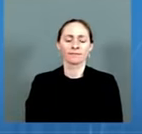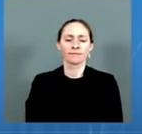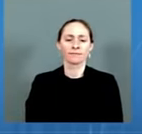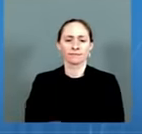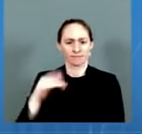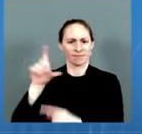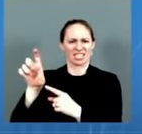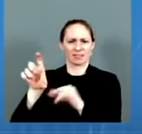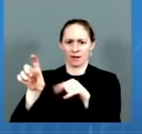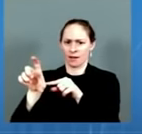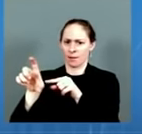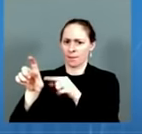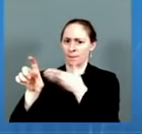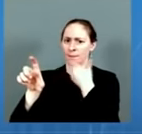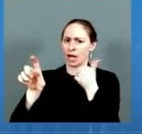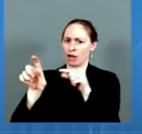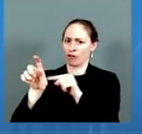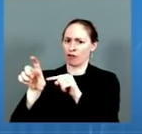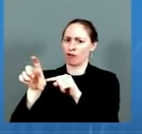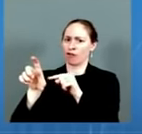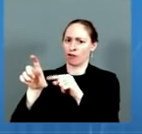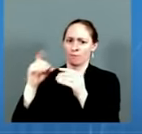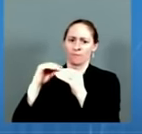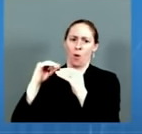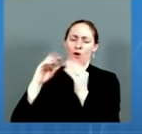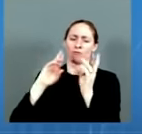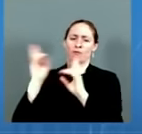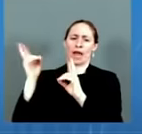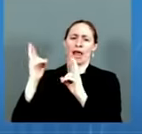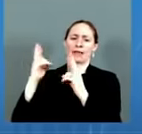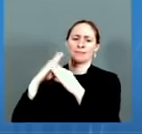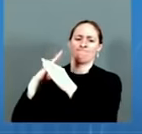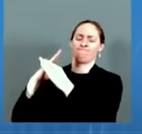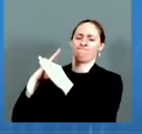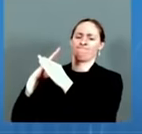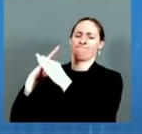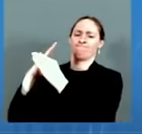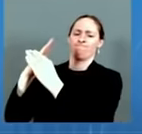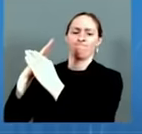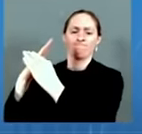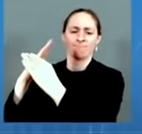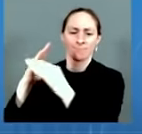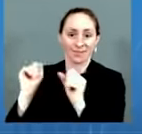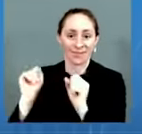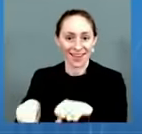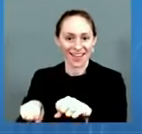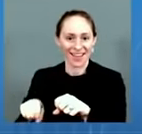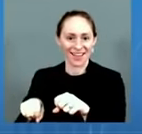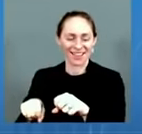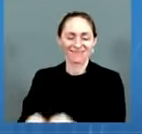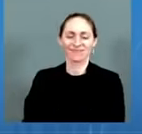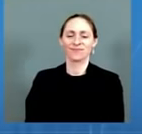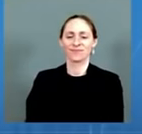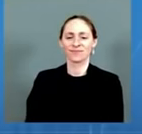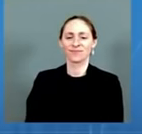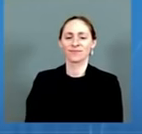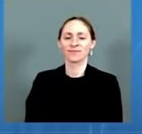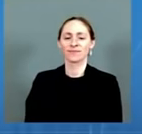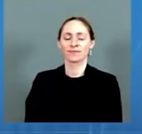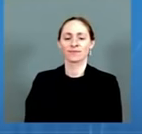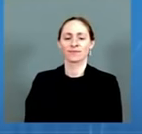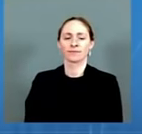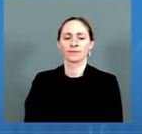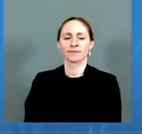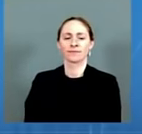neutralizing Omicron. Next slide. Now we look at selected clinical studies. Next slide.